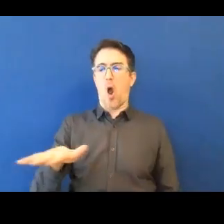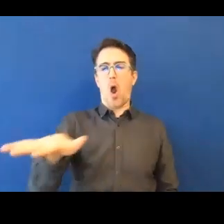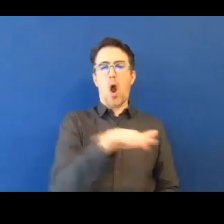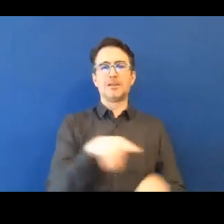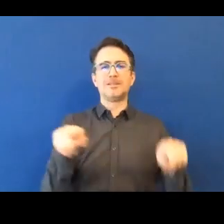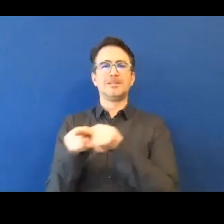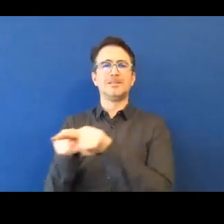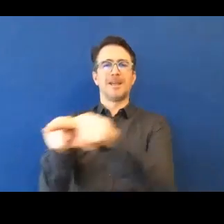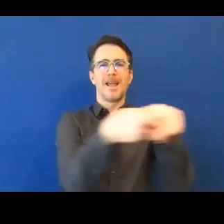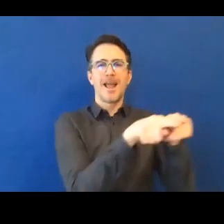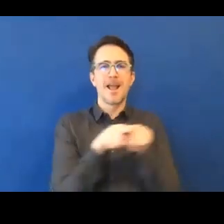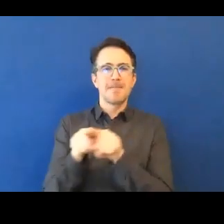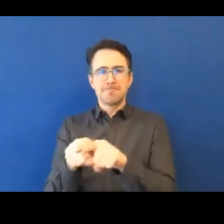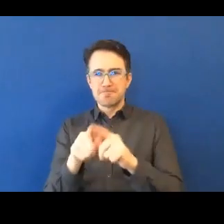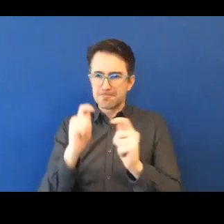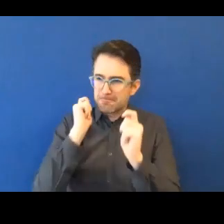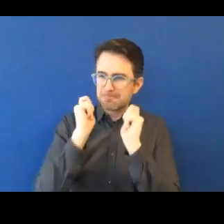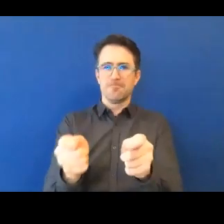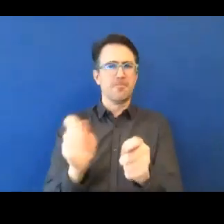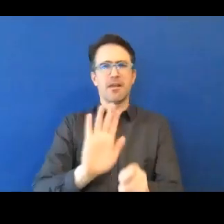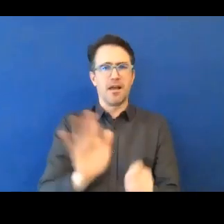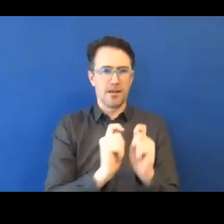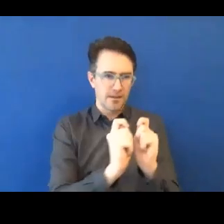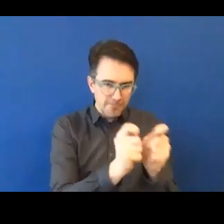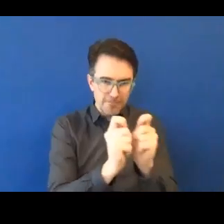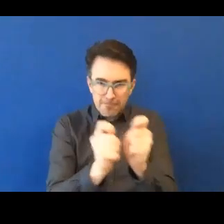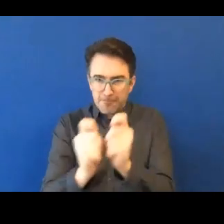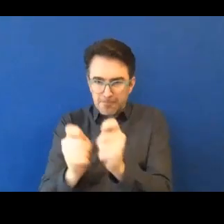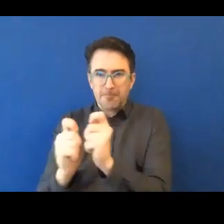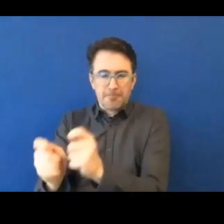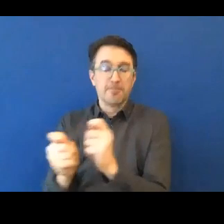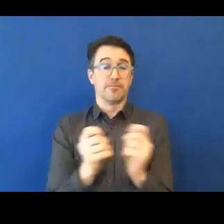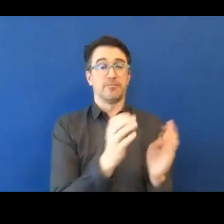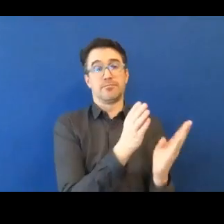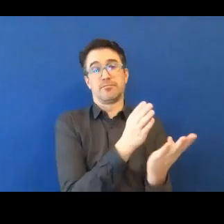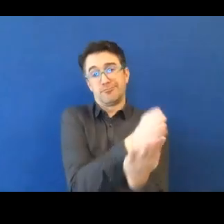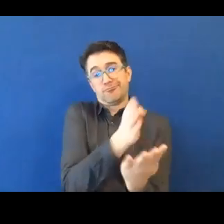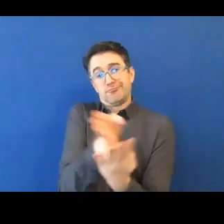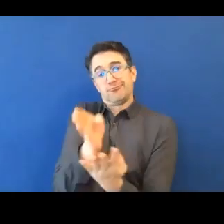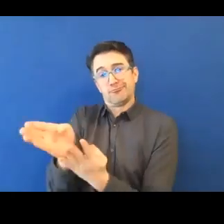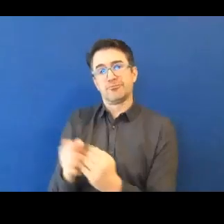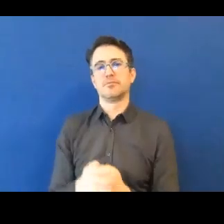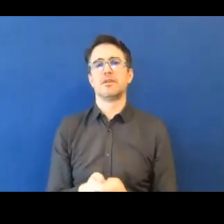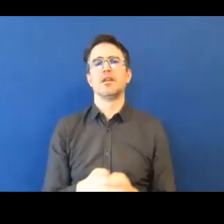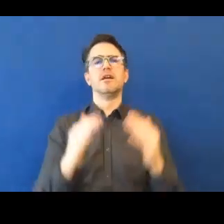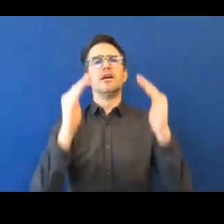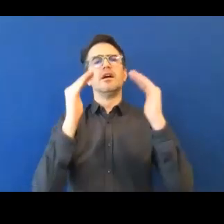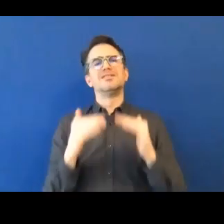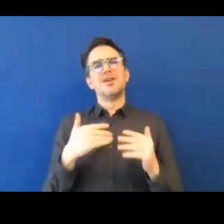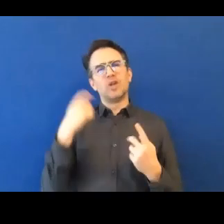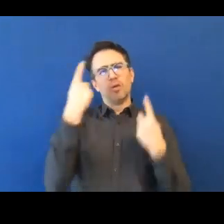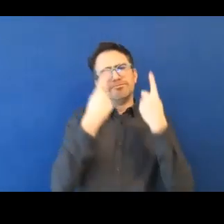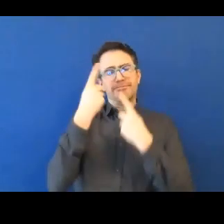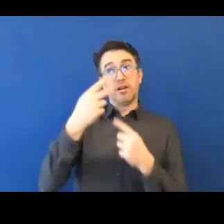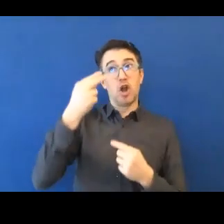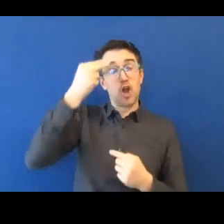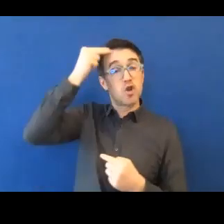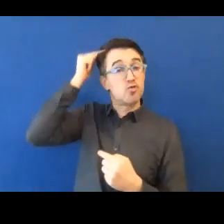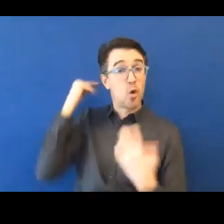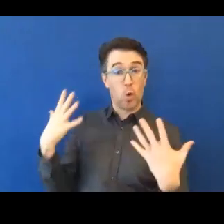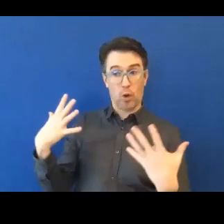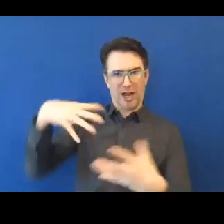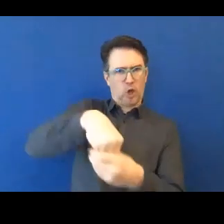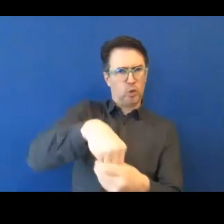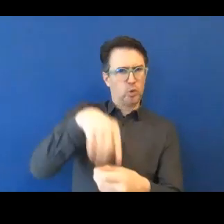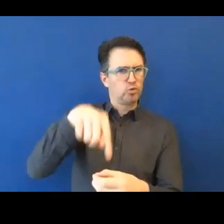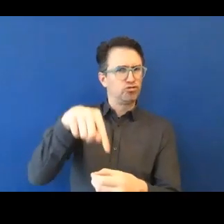make adjustments to our standard processes. So do we need to use interviews for all recruitment? For example, can we start dialing down